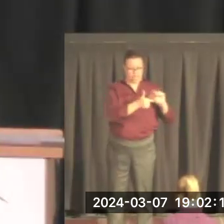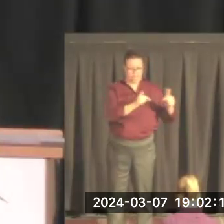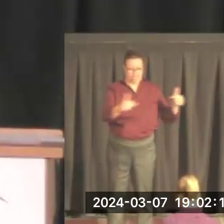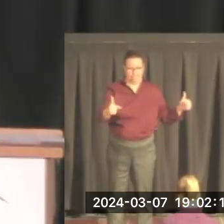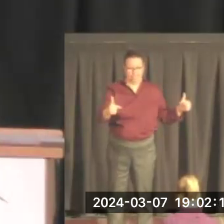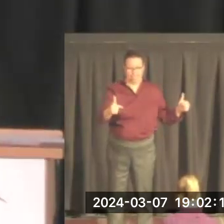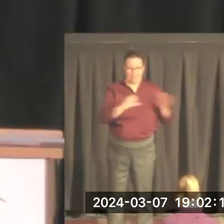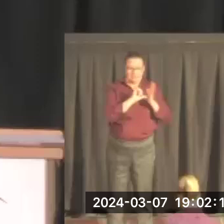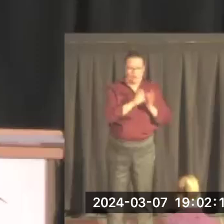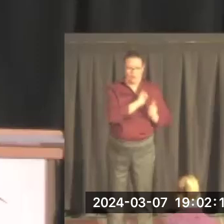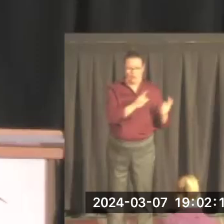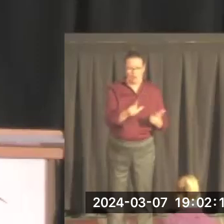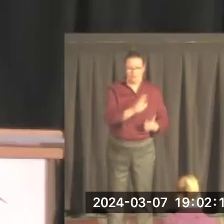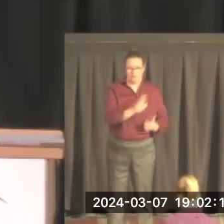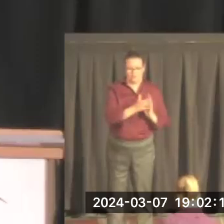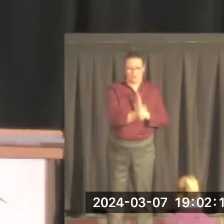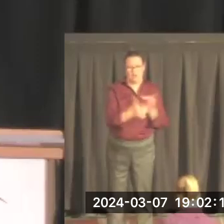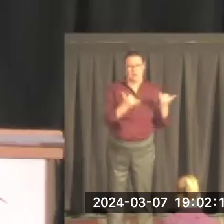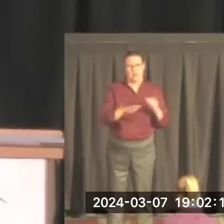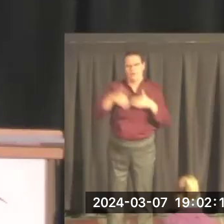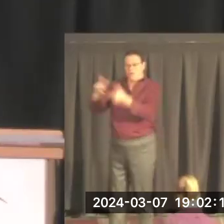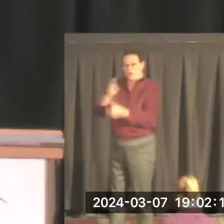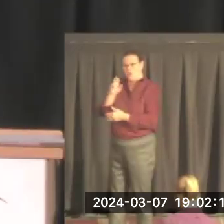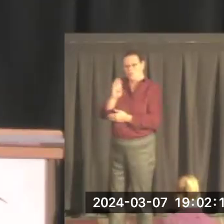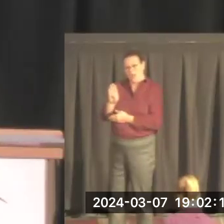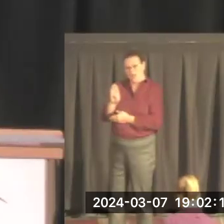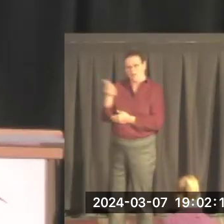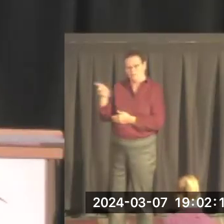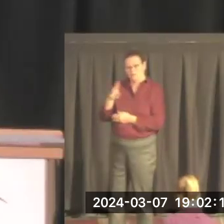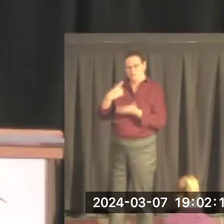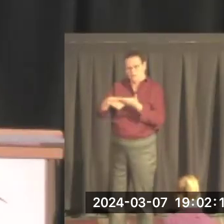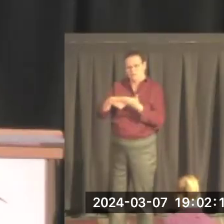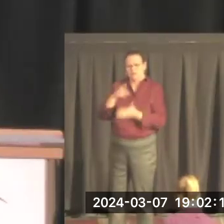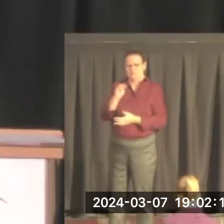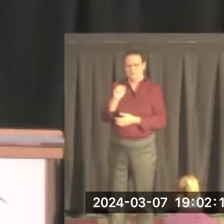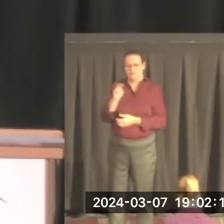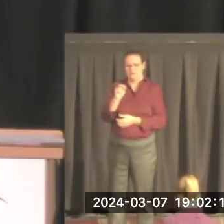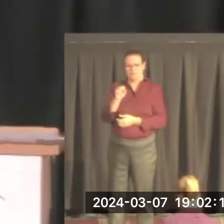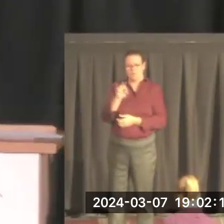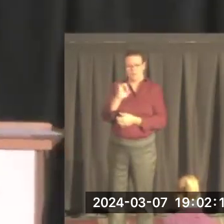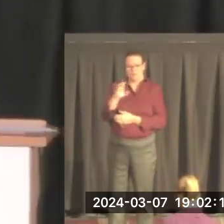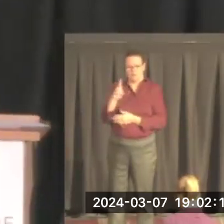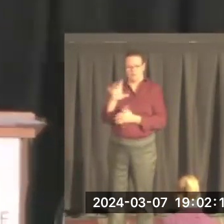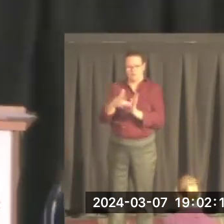Rob to give us a little more information about the Mansfield Center and our very distinguished speaker.